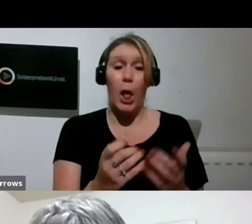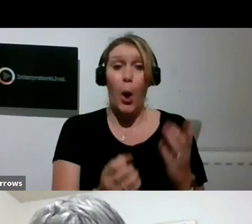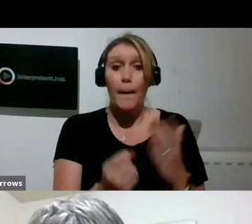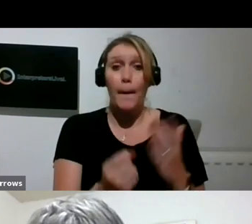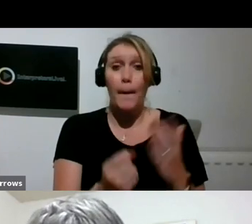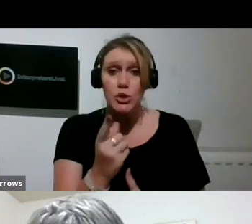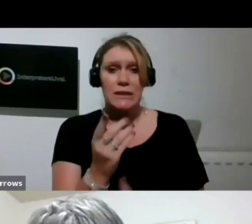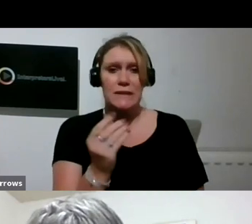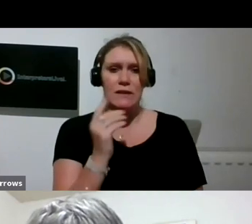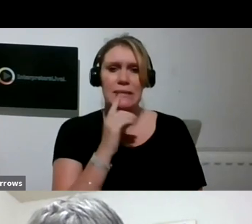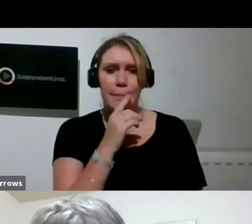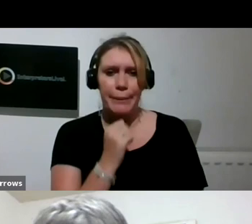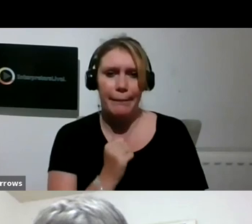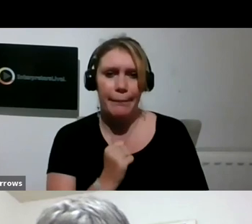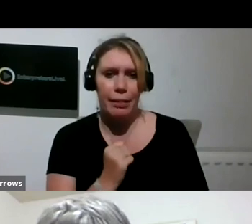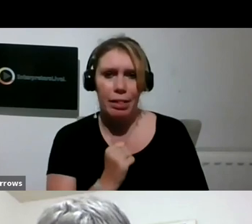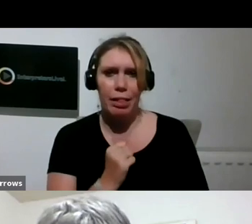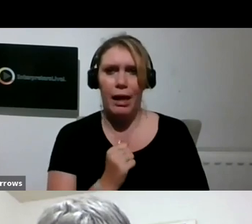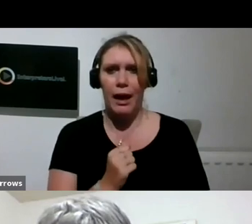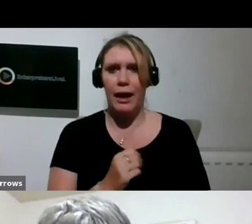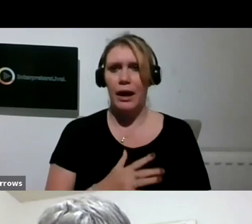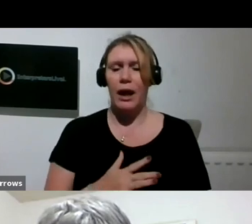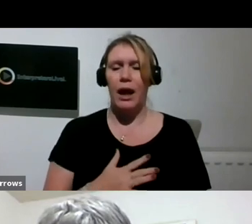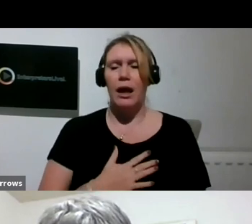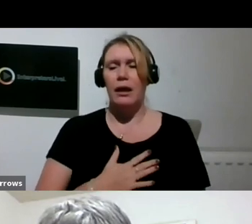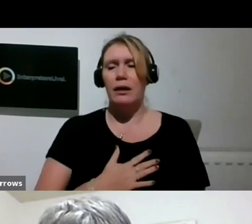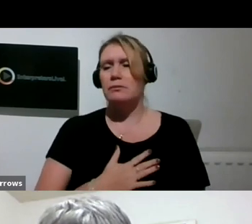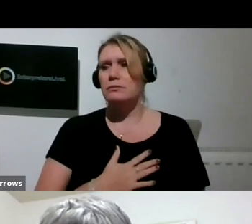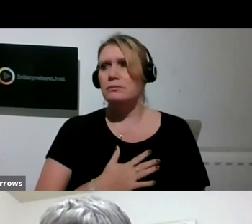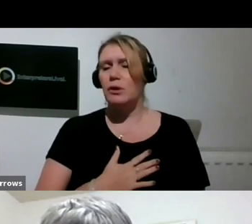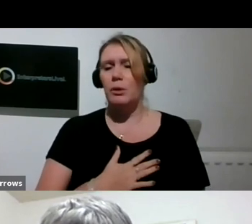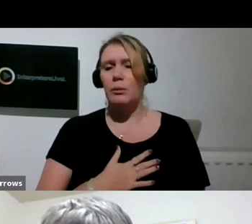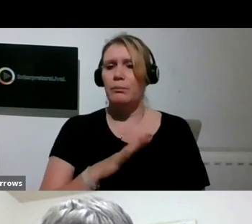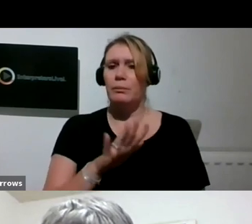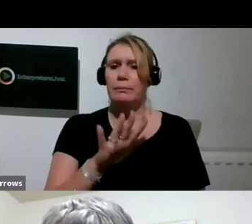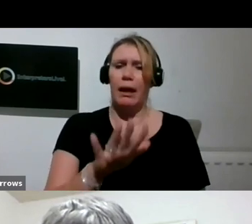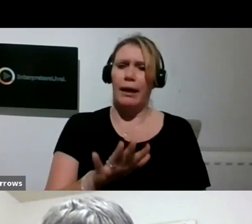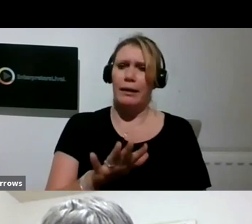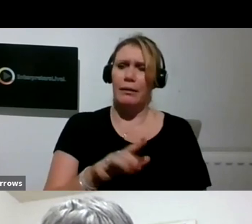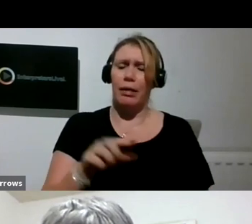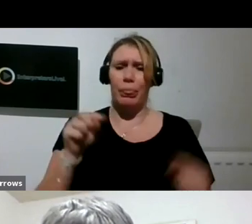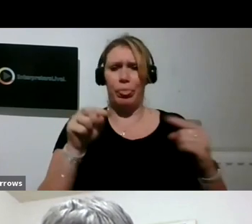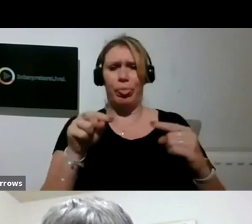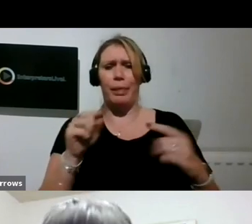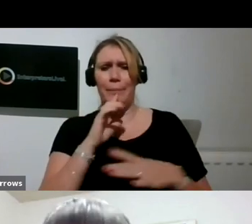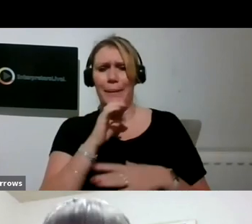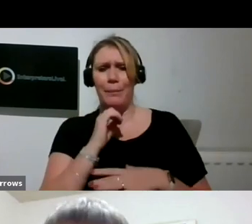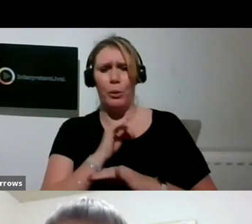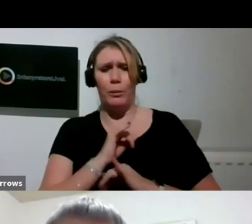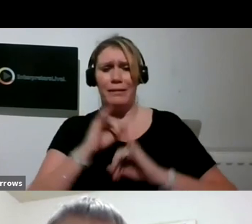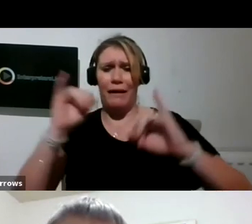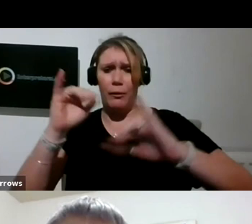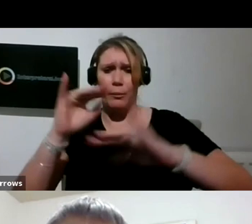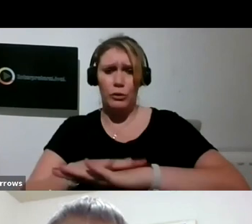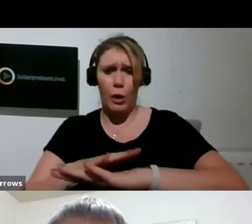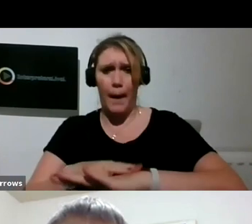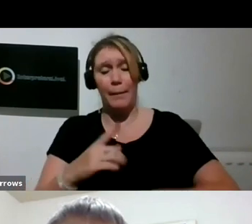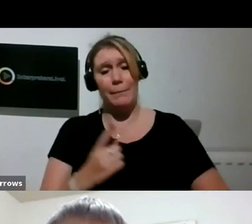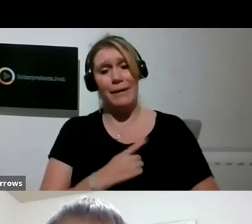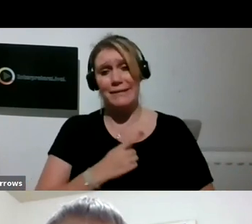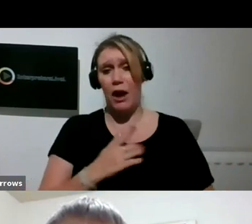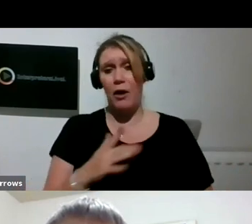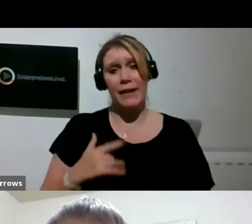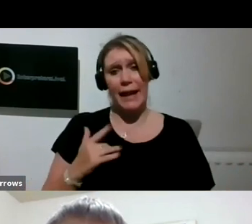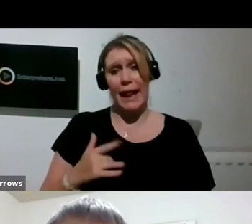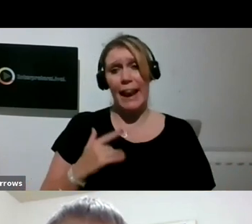you know, be nasty to all those people who've had a difficult time, but I live up here in the middle of nowhere. And it's actually been a